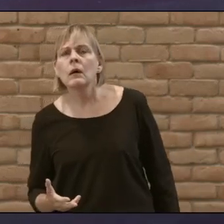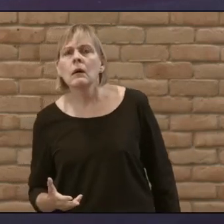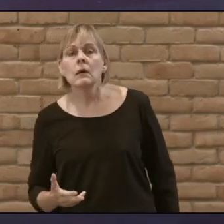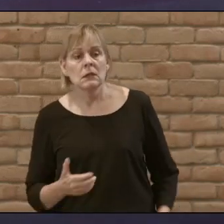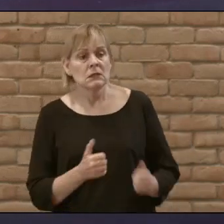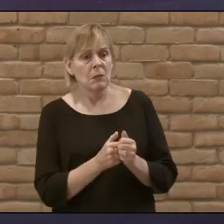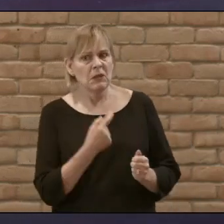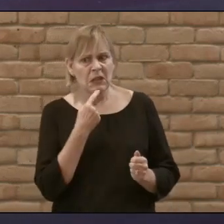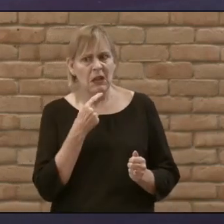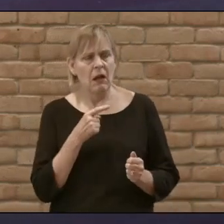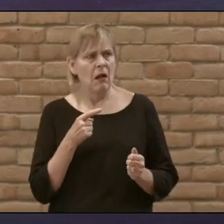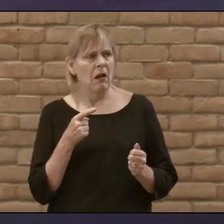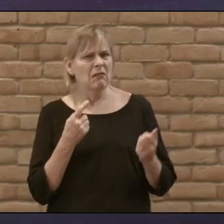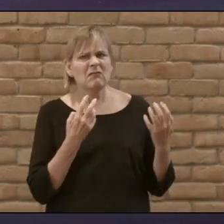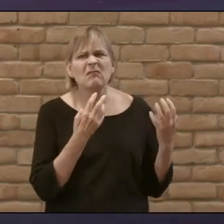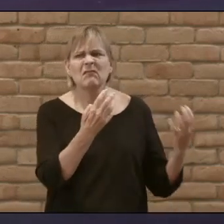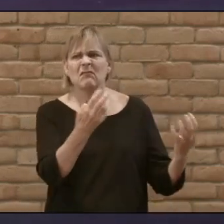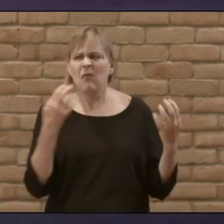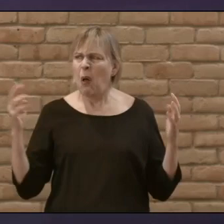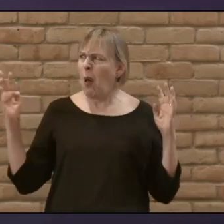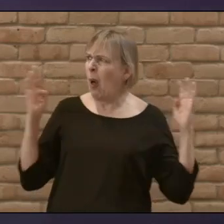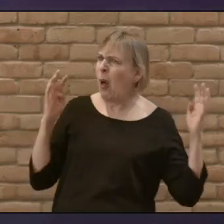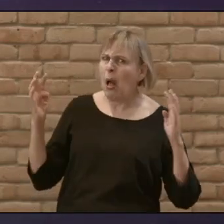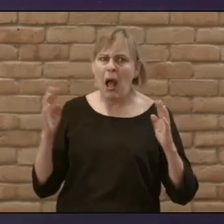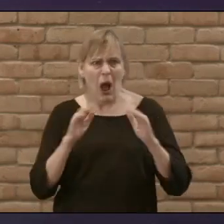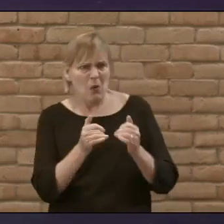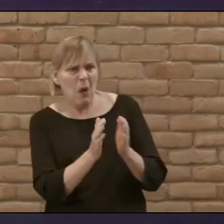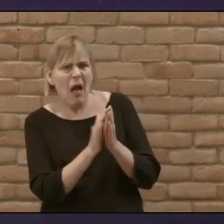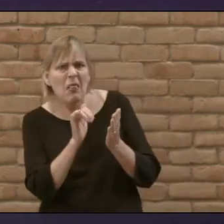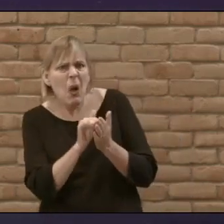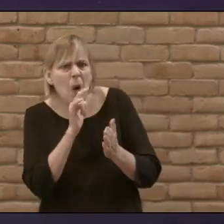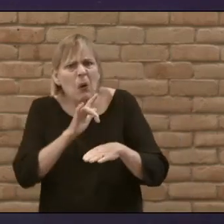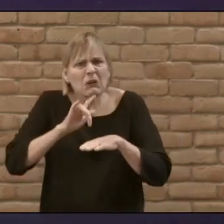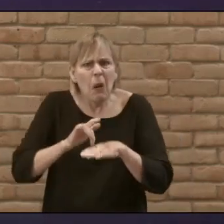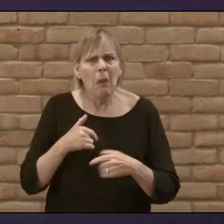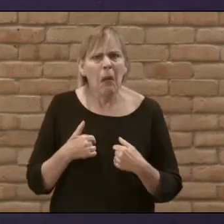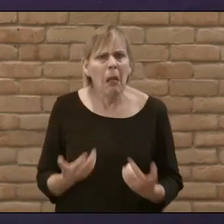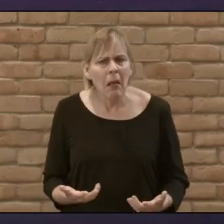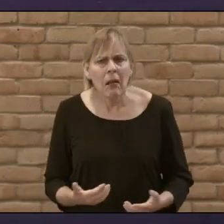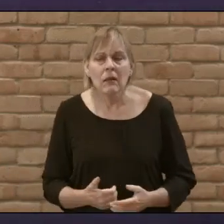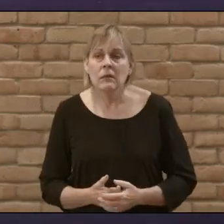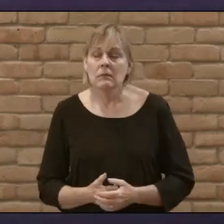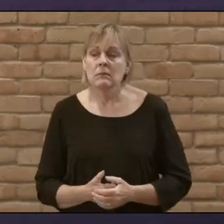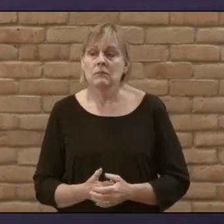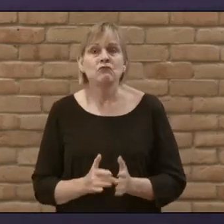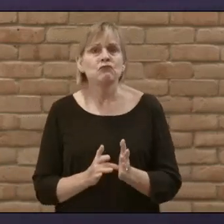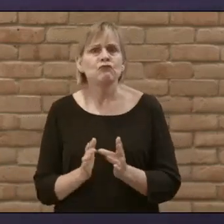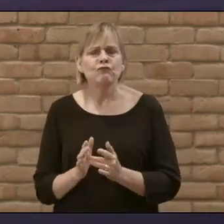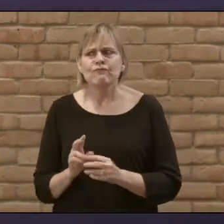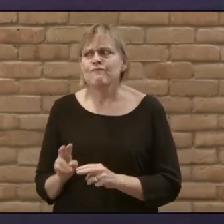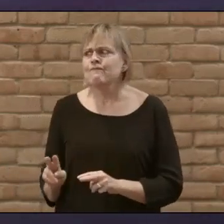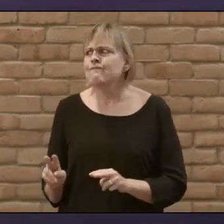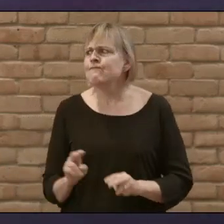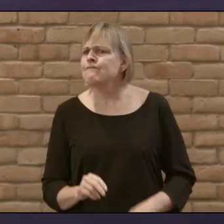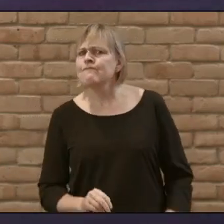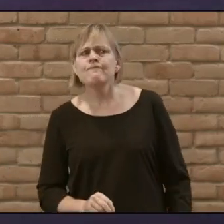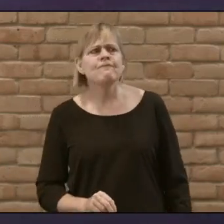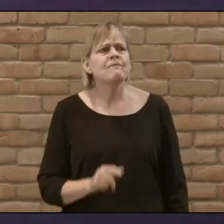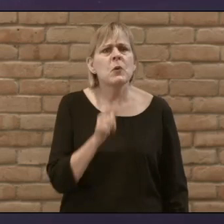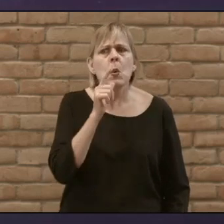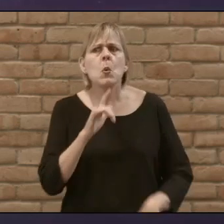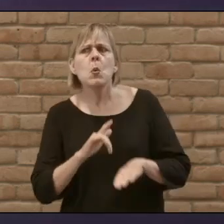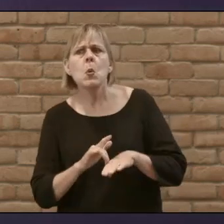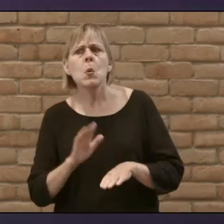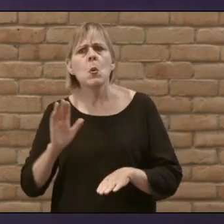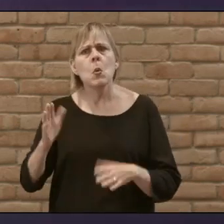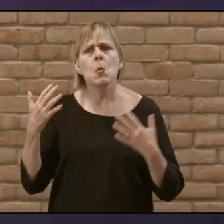disciples said to him, Look at this crowd pressing around you. How can you ask, who touched me? But he kept on looking around to see who had done